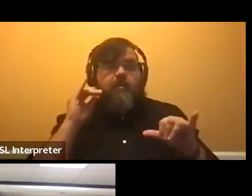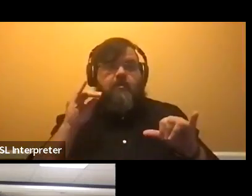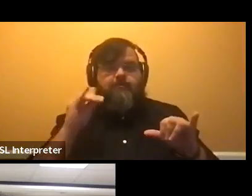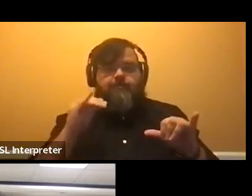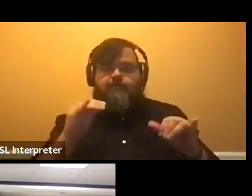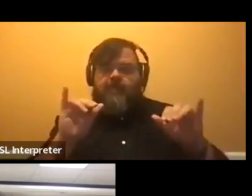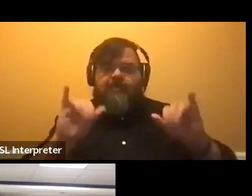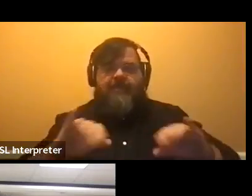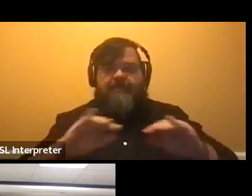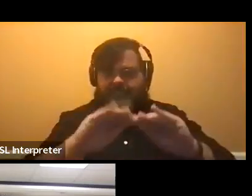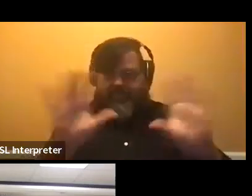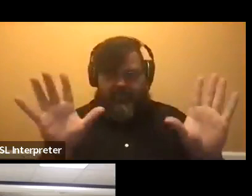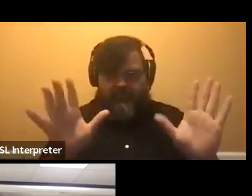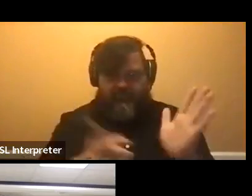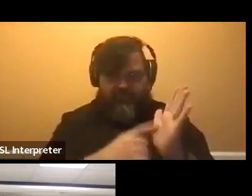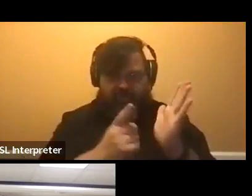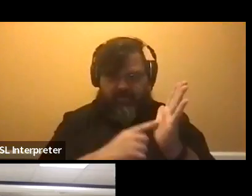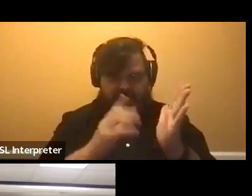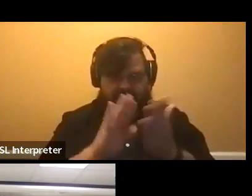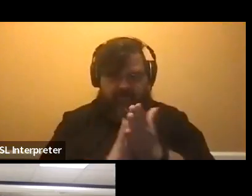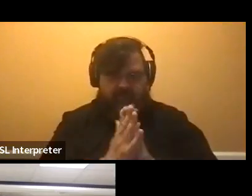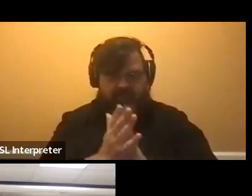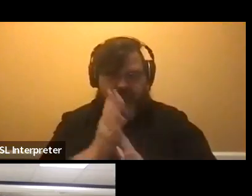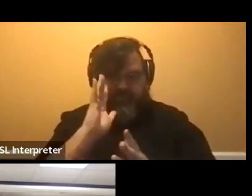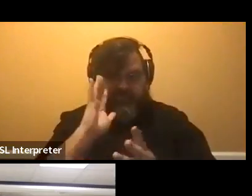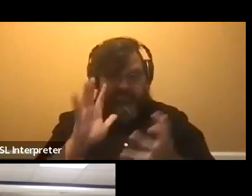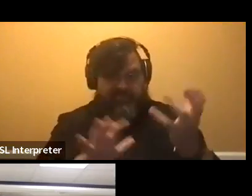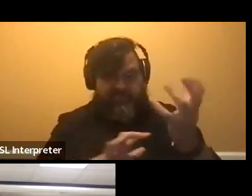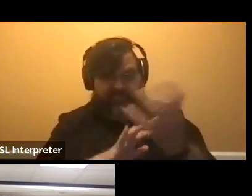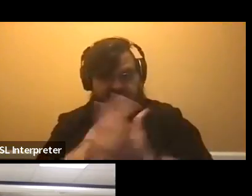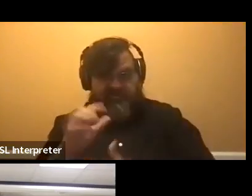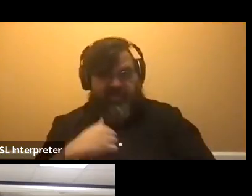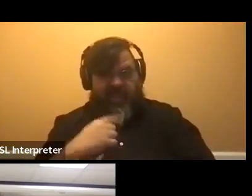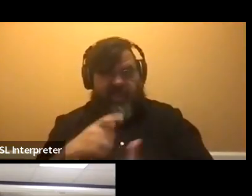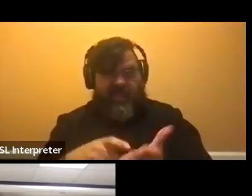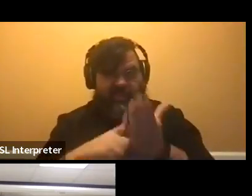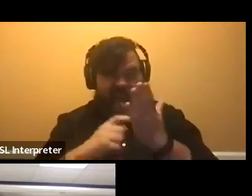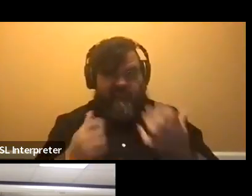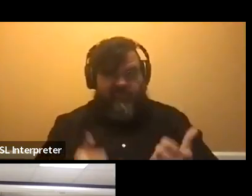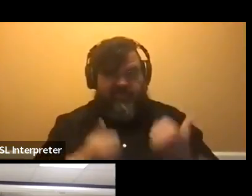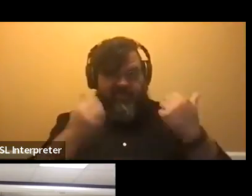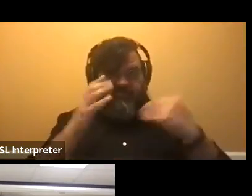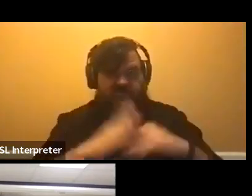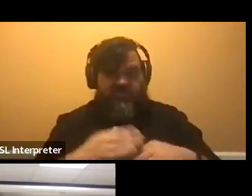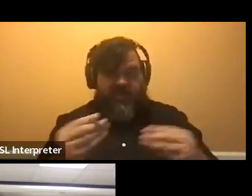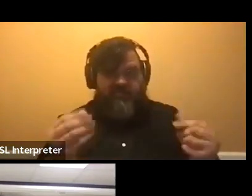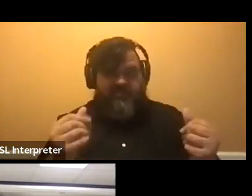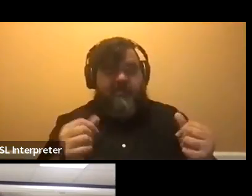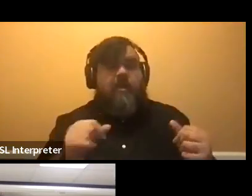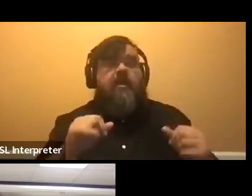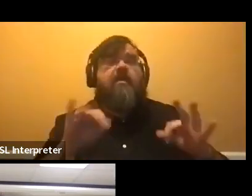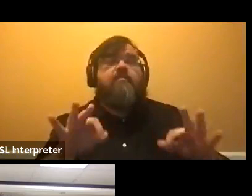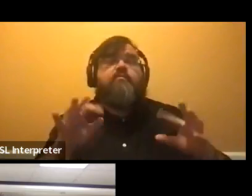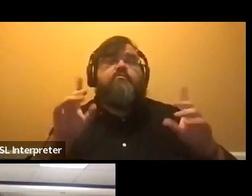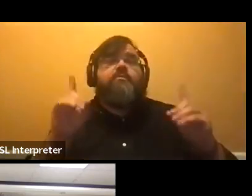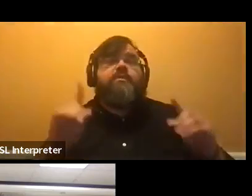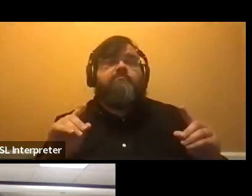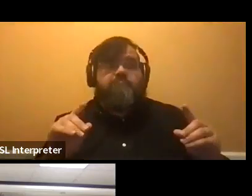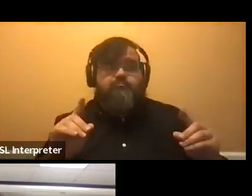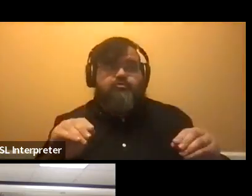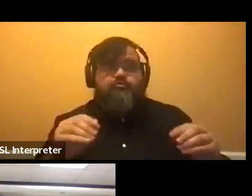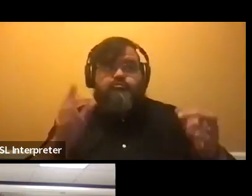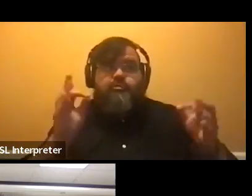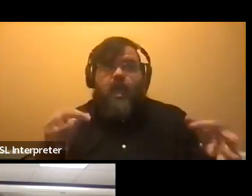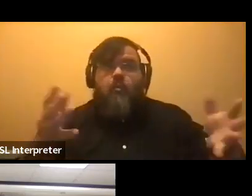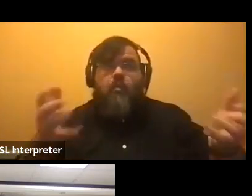um, is clear because sometimes it gets a little confused about, oh, I have to live on campus. Um, if you do decide to live on campus, we definitely encourage you to check out